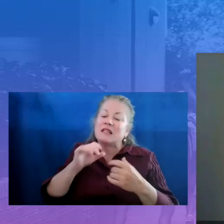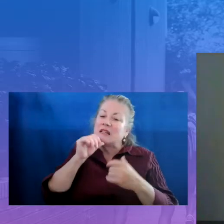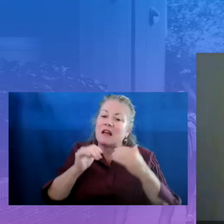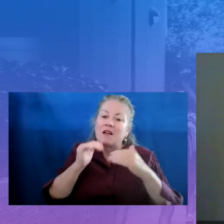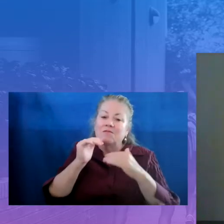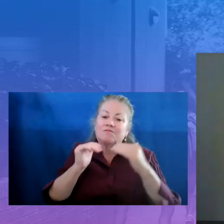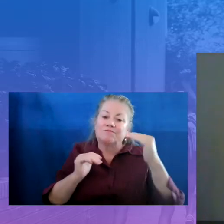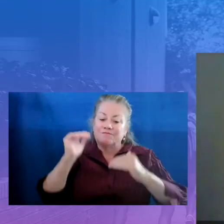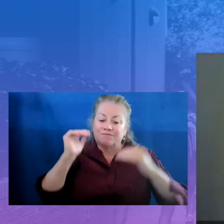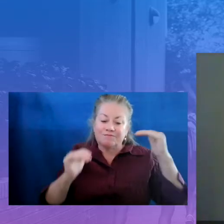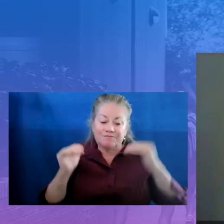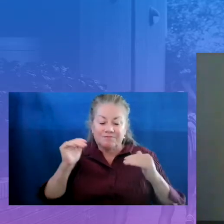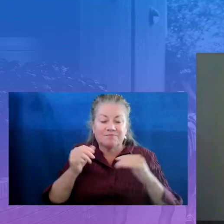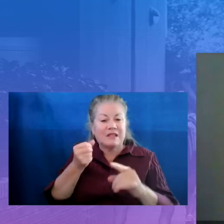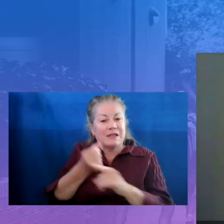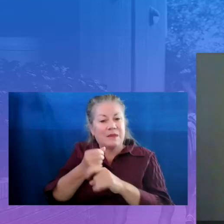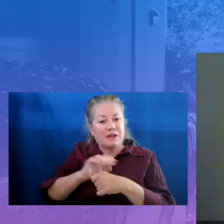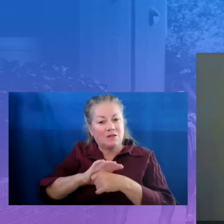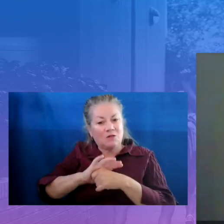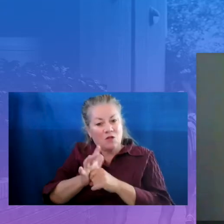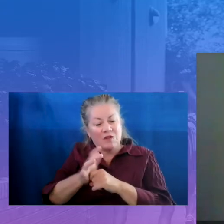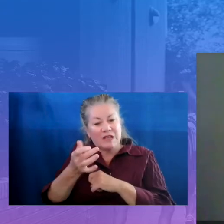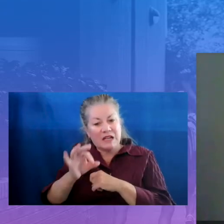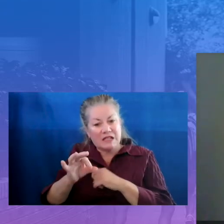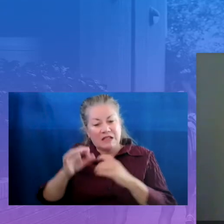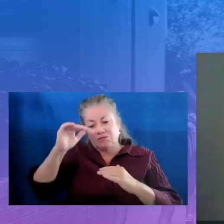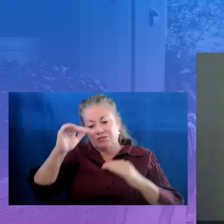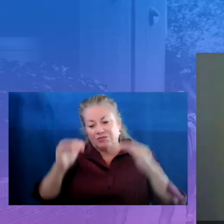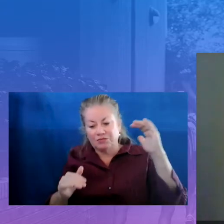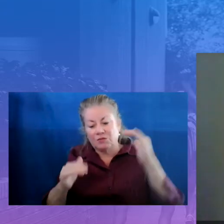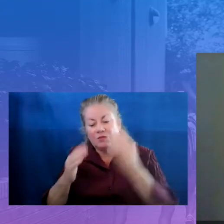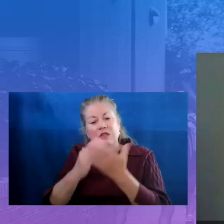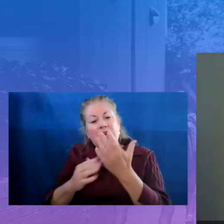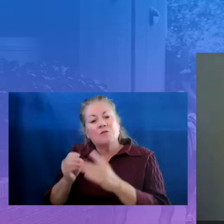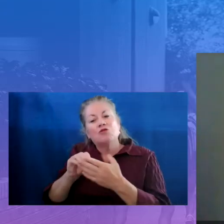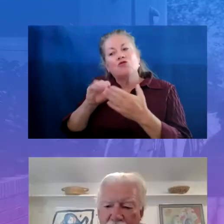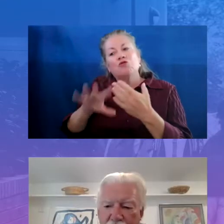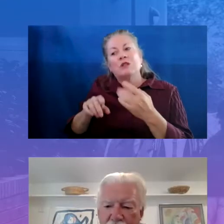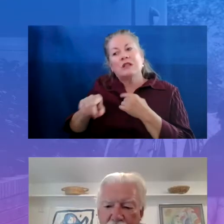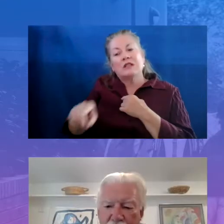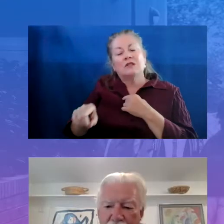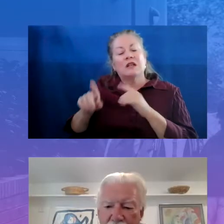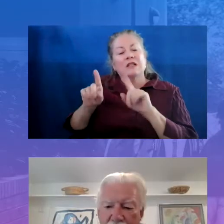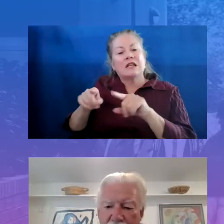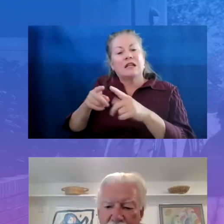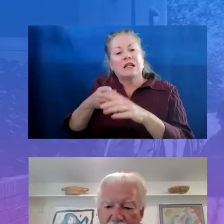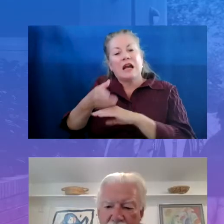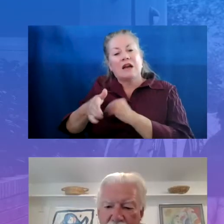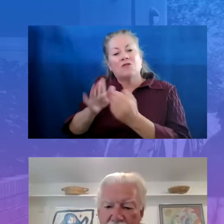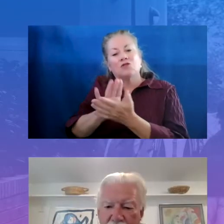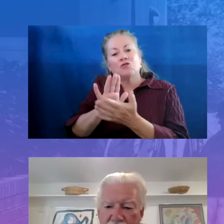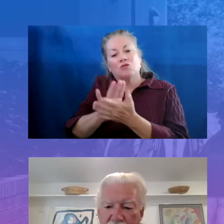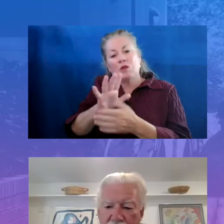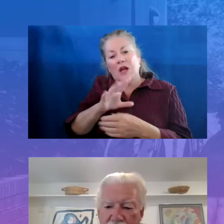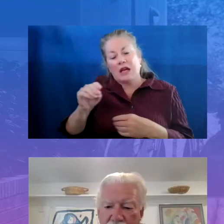COVID-19 on certain groups of students attending after-school and summer programs. And so I'll just kind of